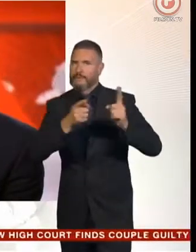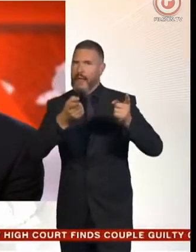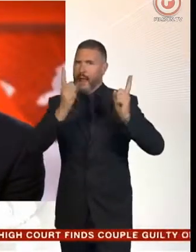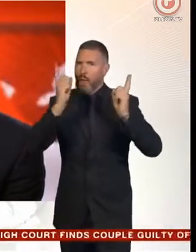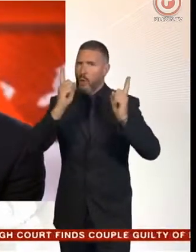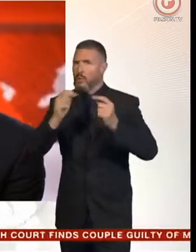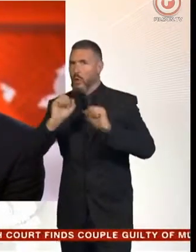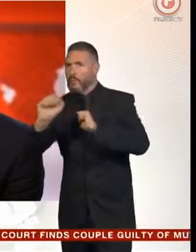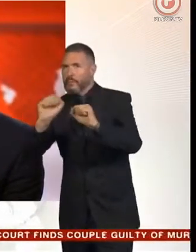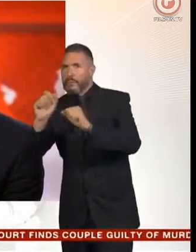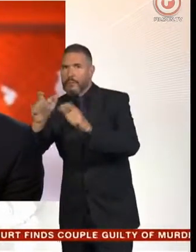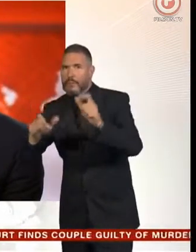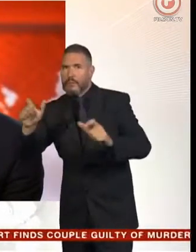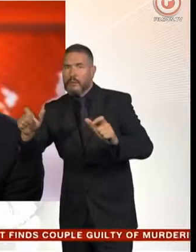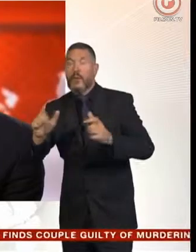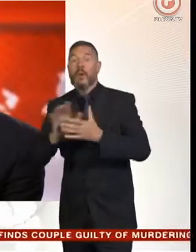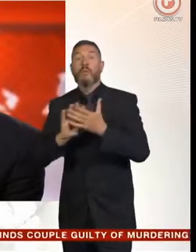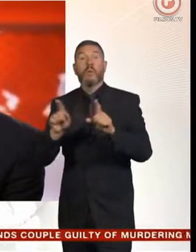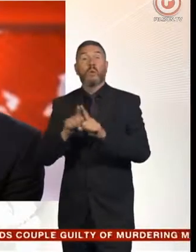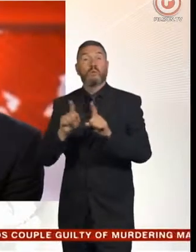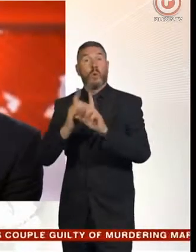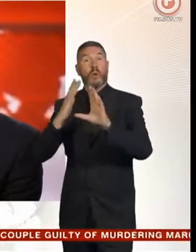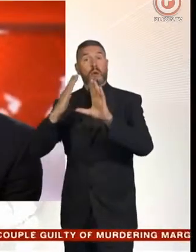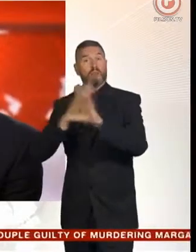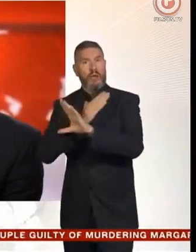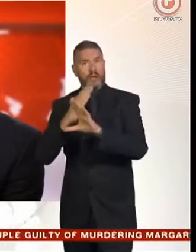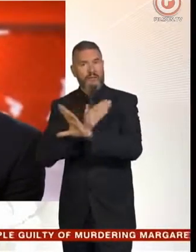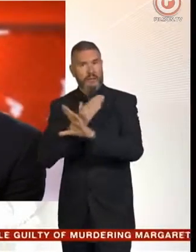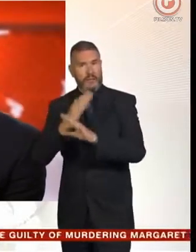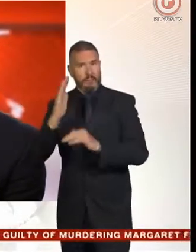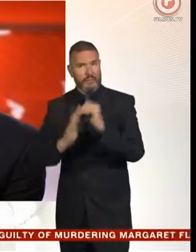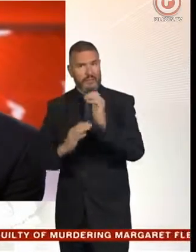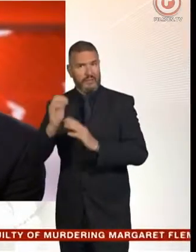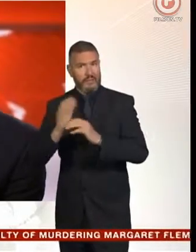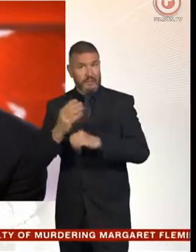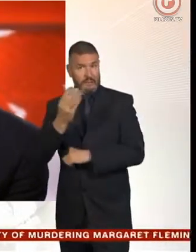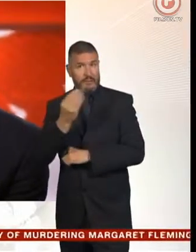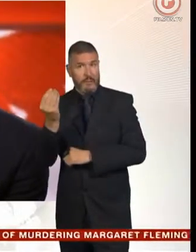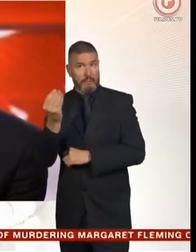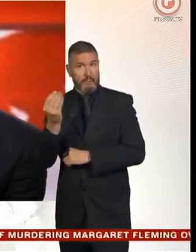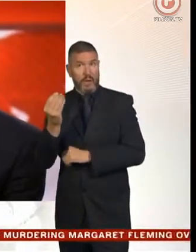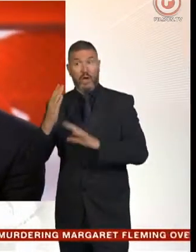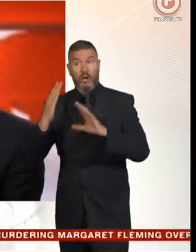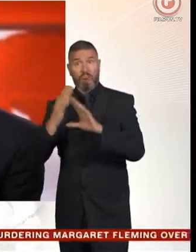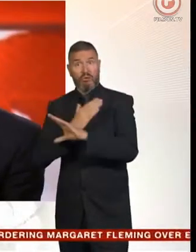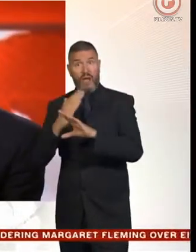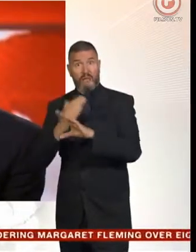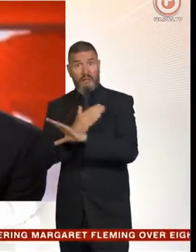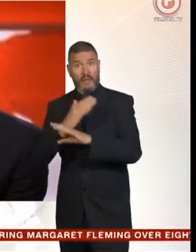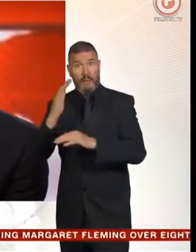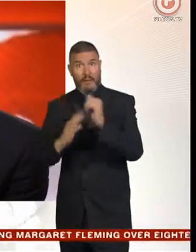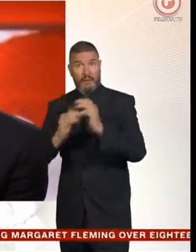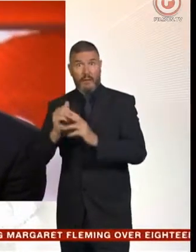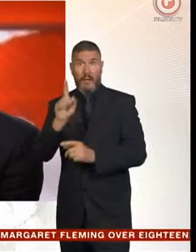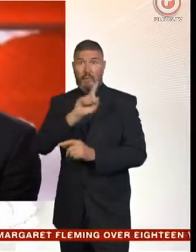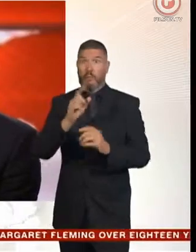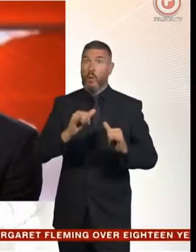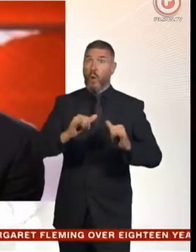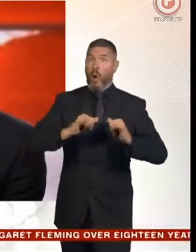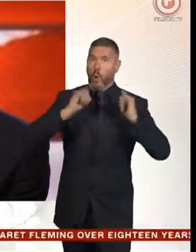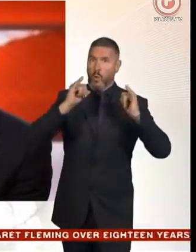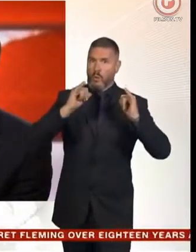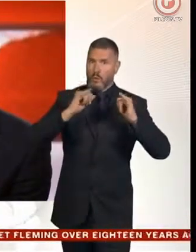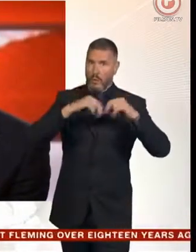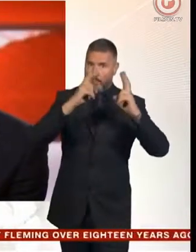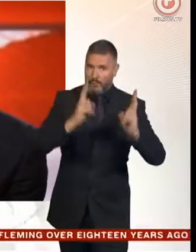I think the biggest amount of work is in private buildings where there are often standoffs between the people who own the building and the people who